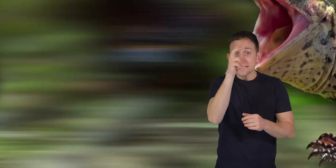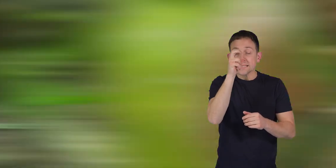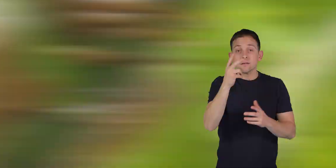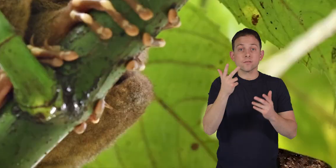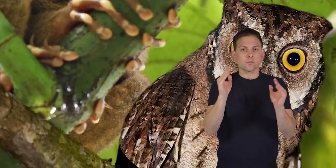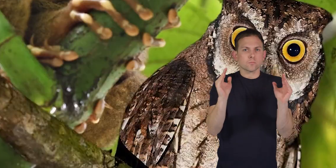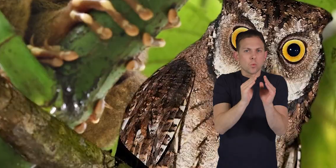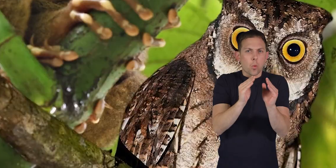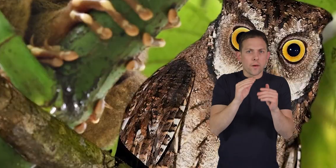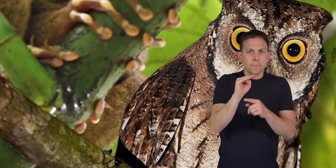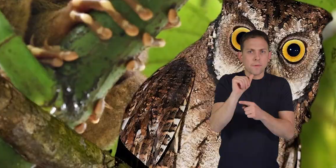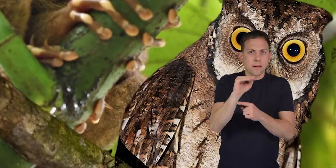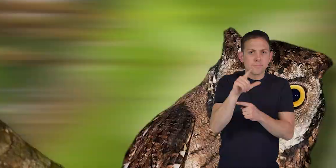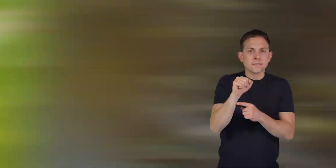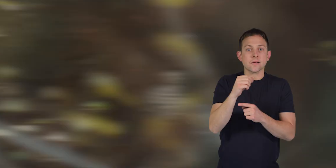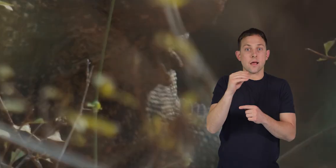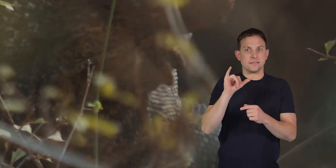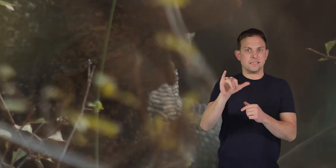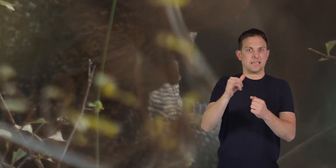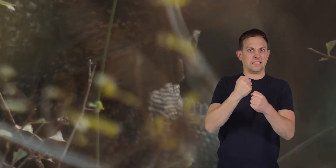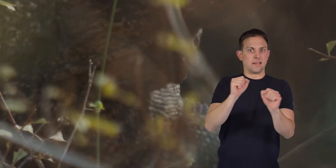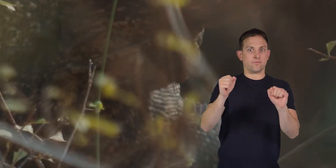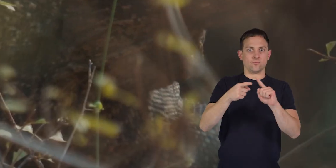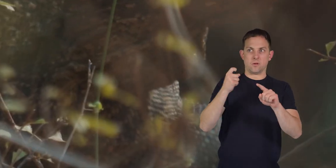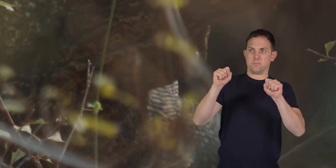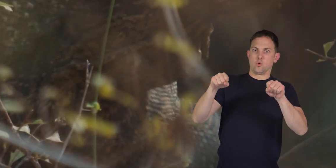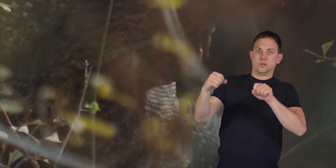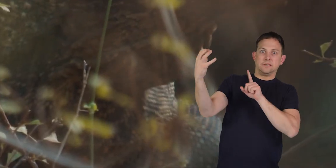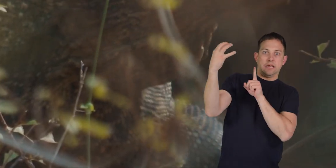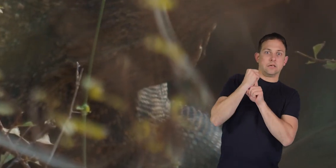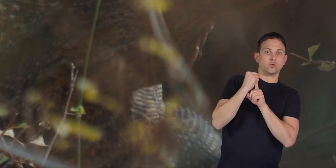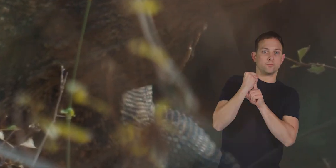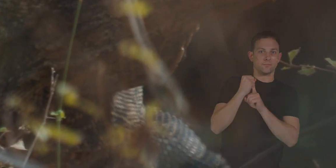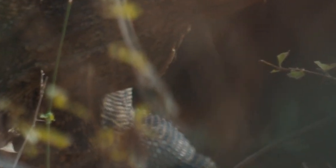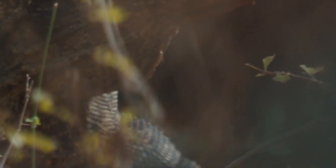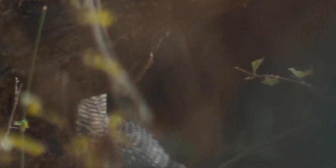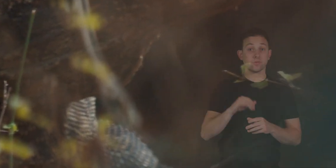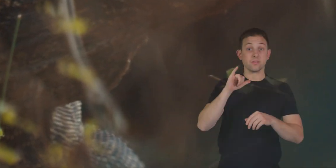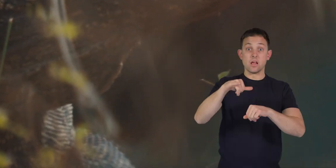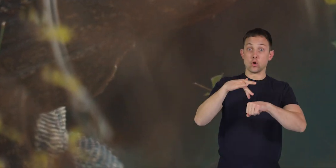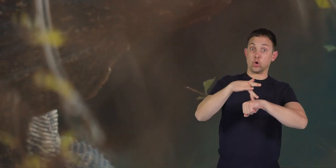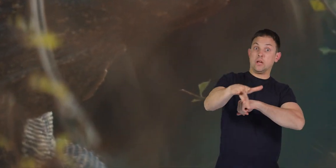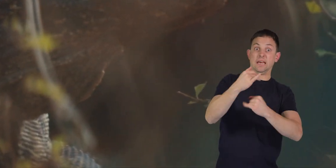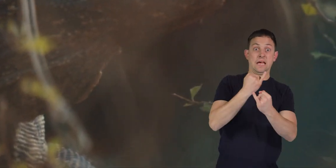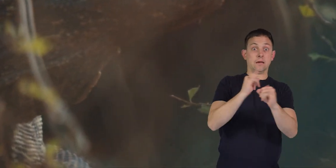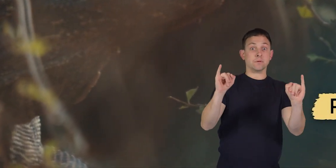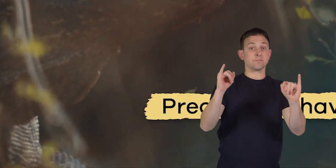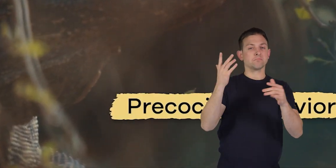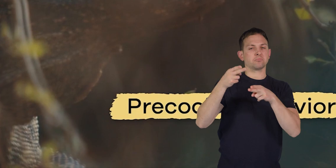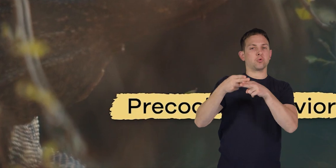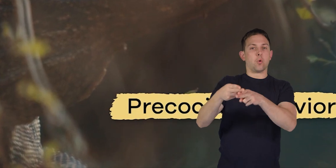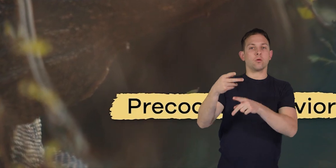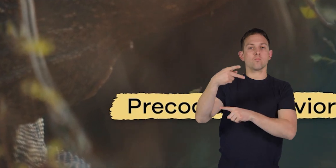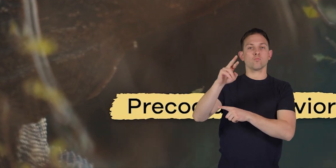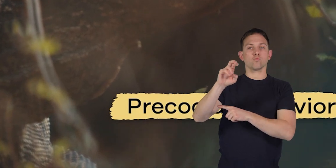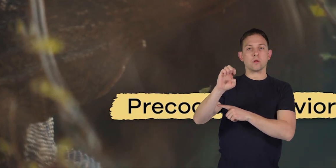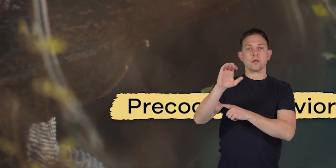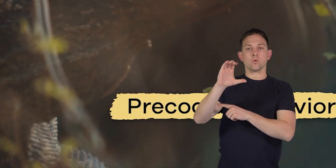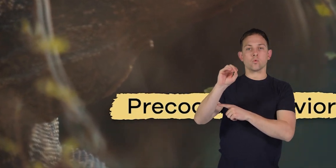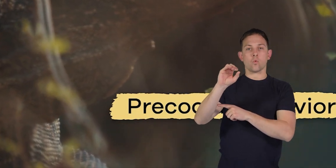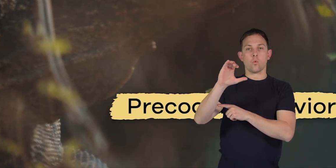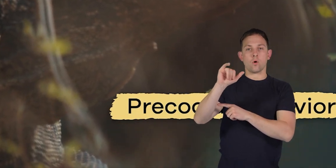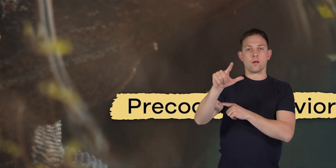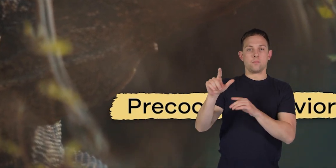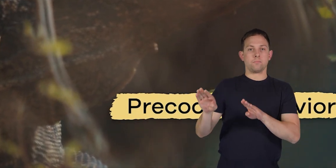insects and small mammals, and stay safe from potential predators. This early independence is known as